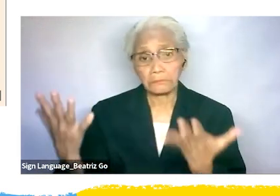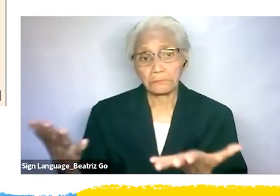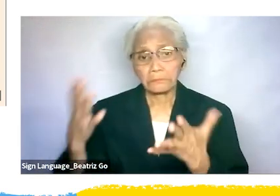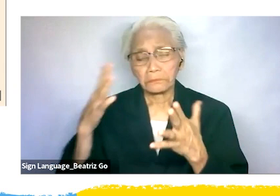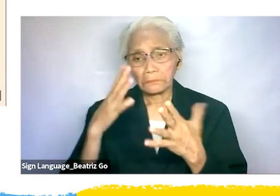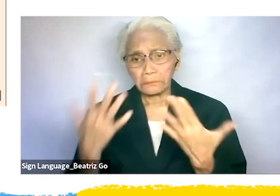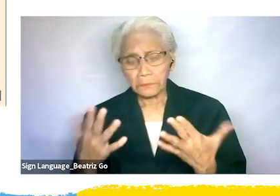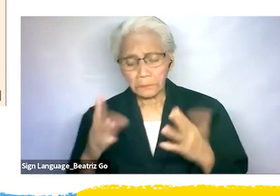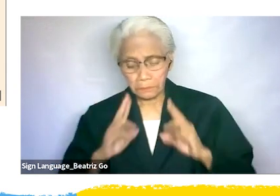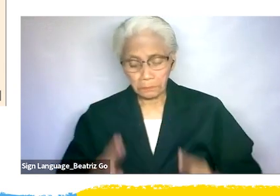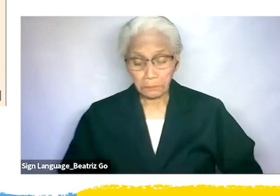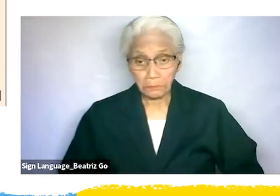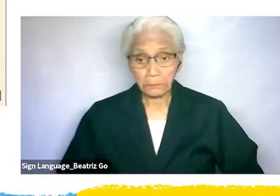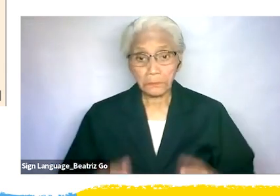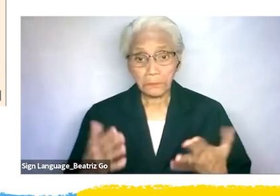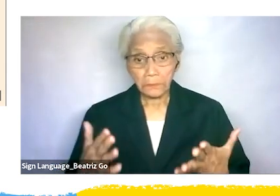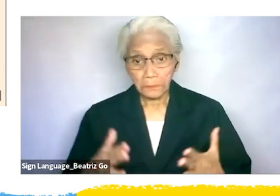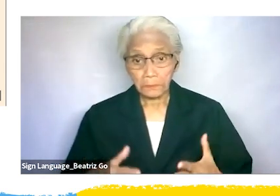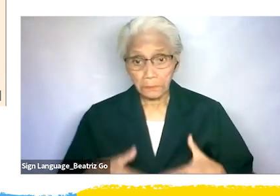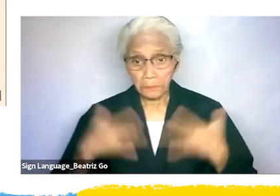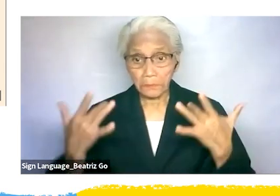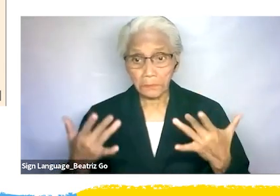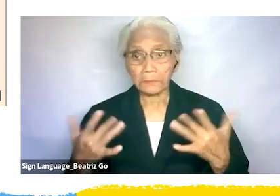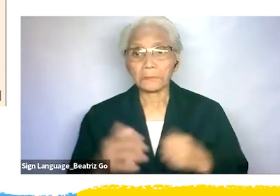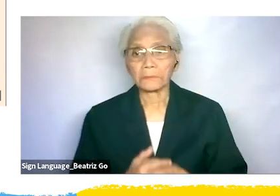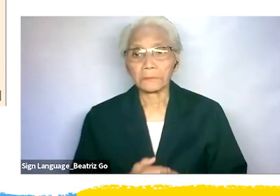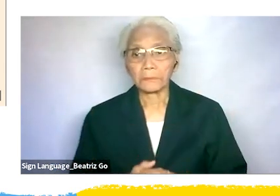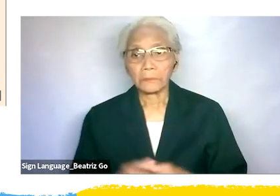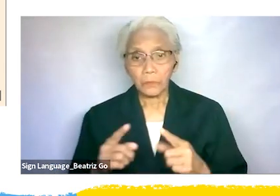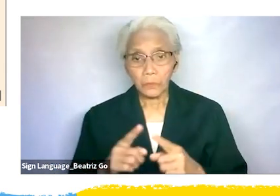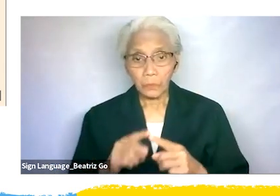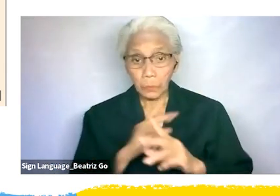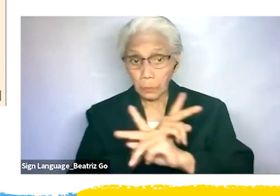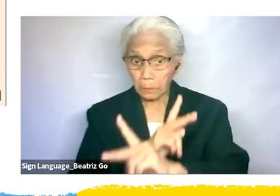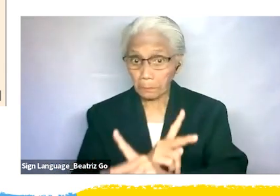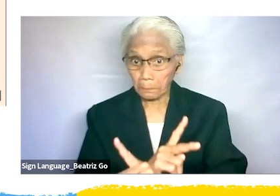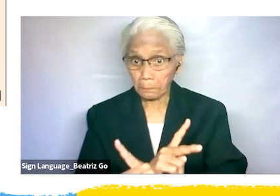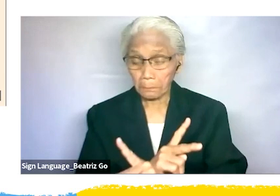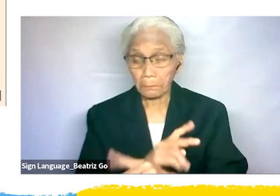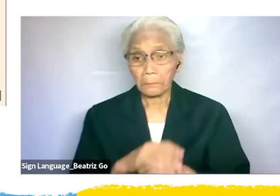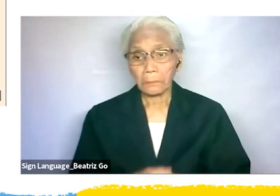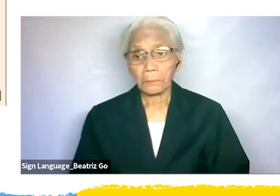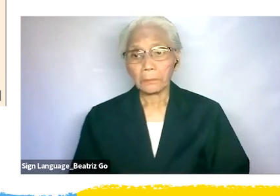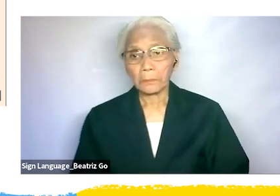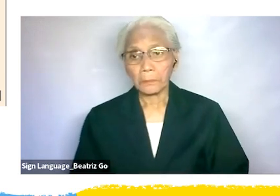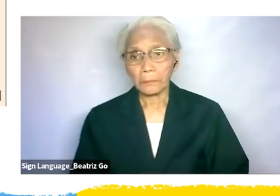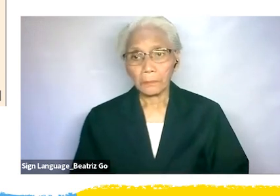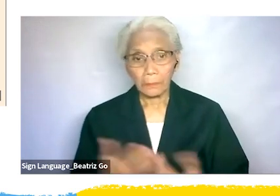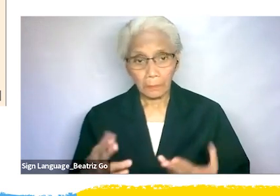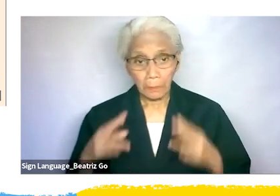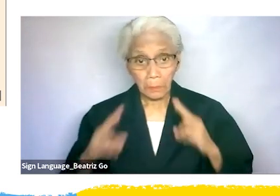respect human rights strategy two to prevent and address systemic human rights